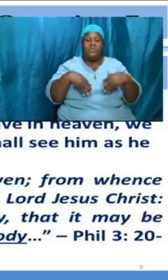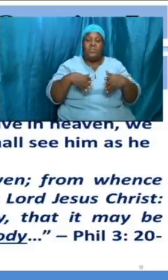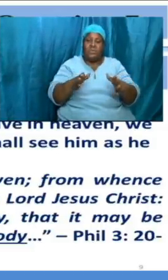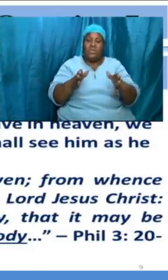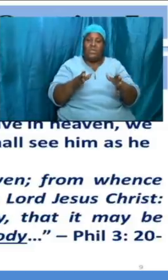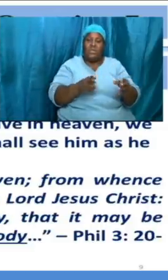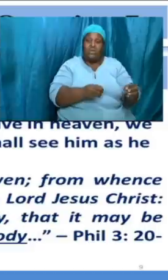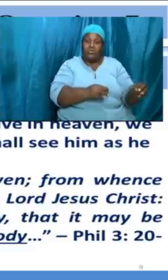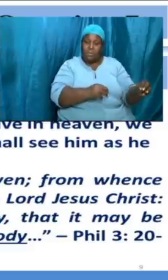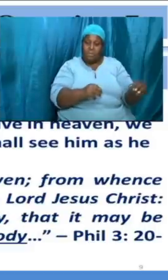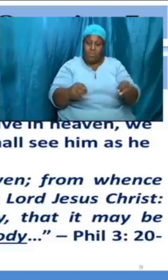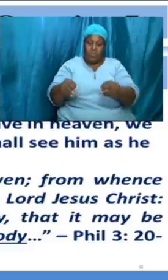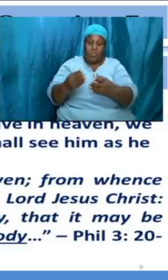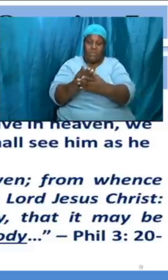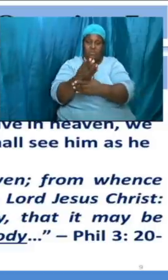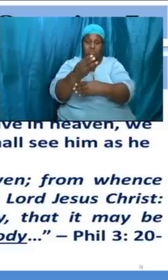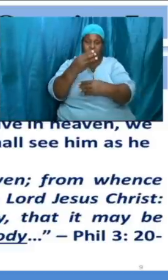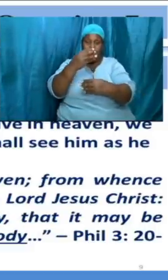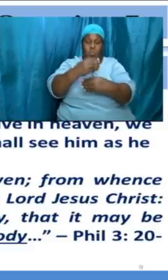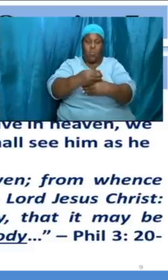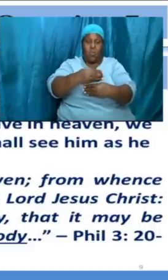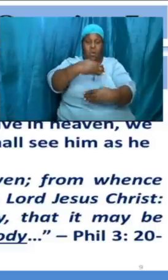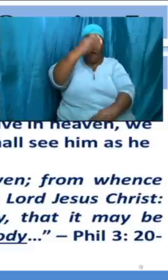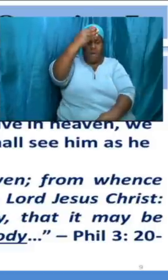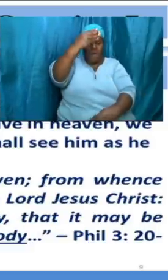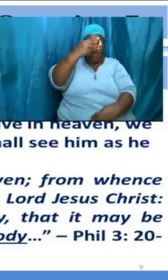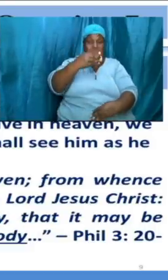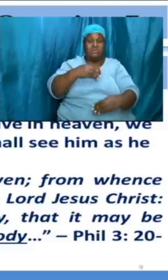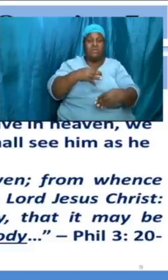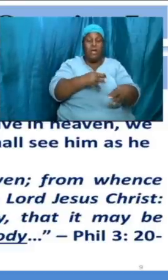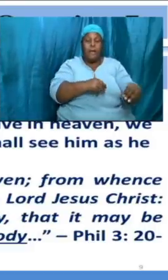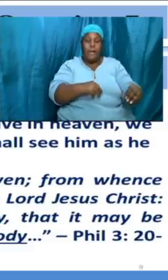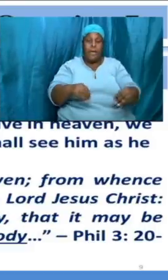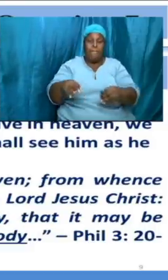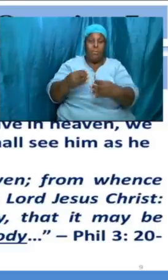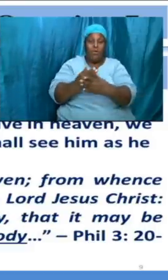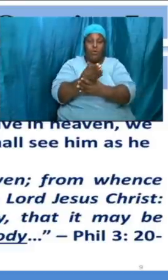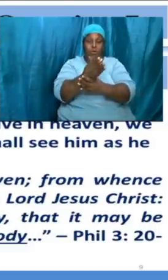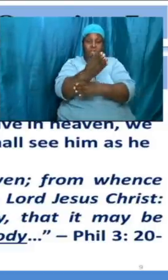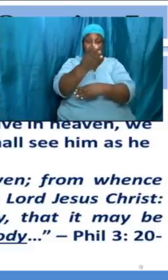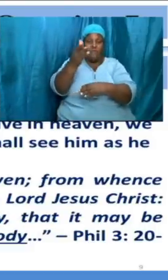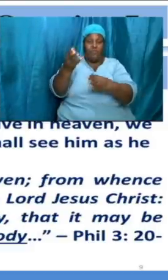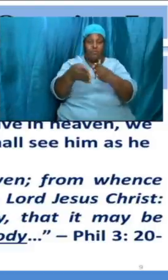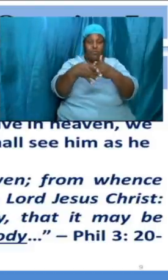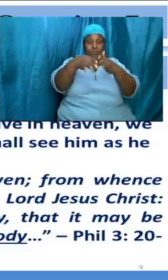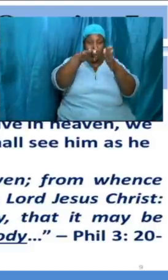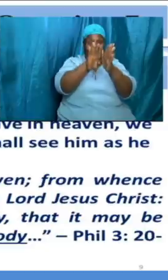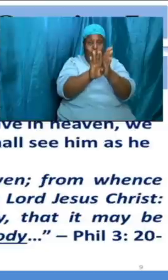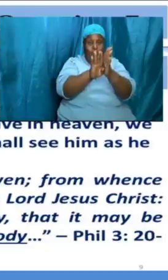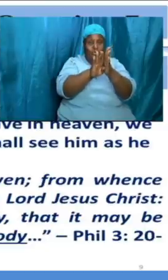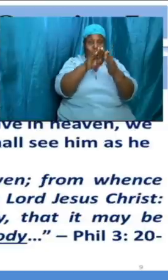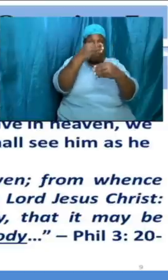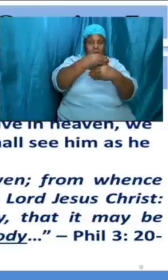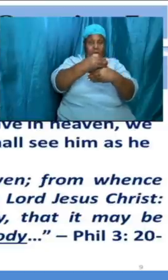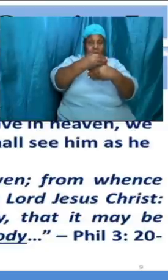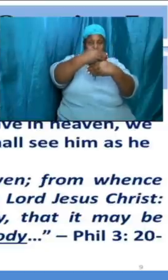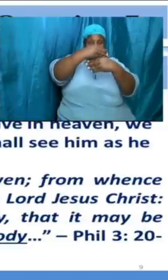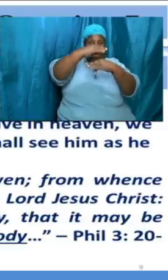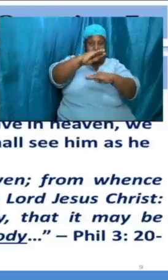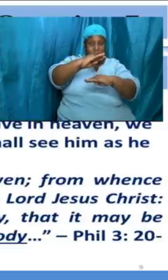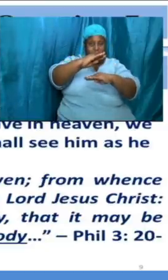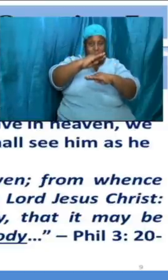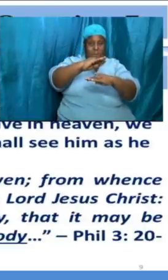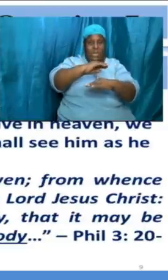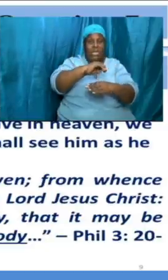move through barriers and to be in the midst of any situation in the midst of